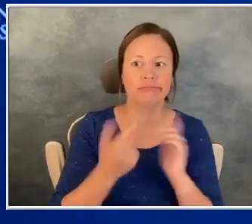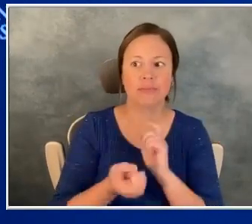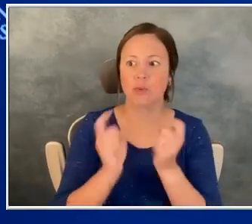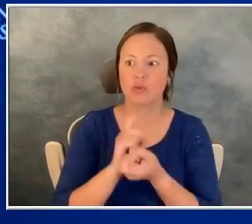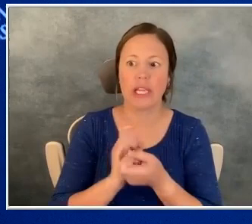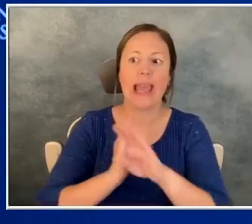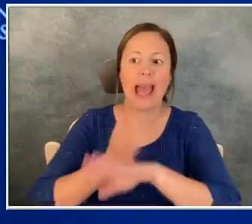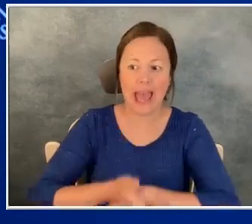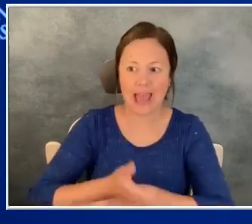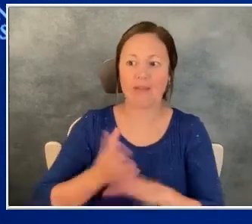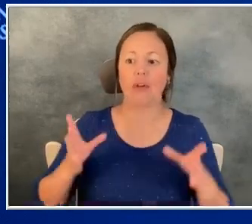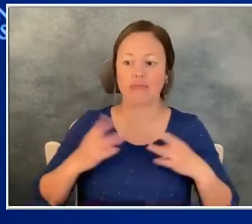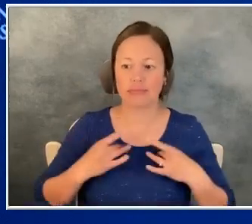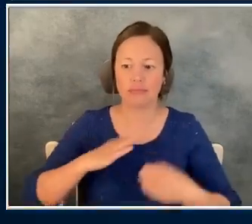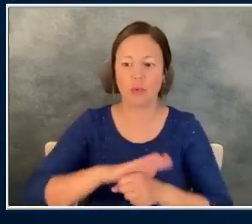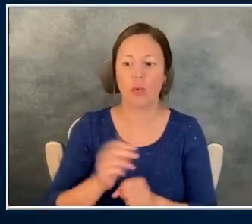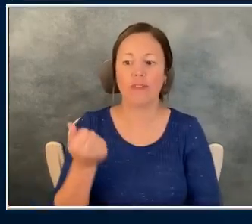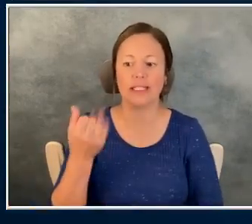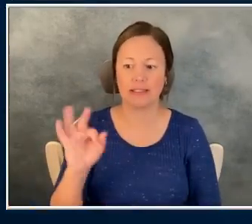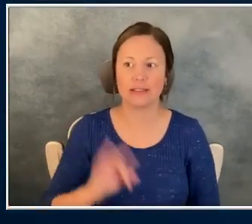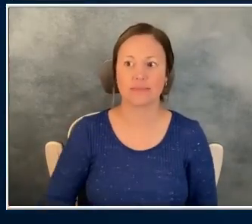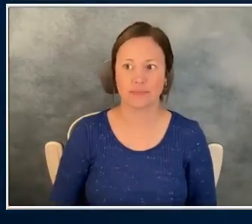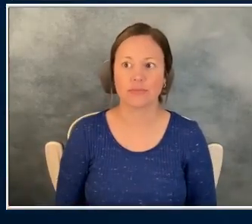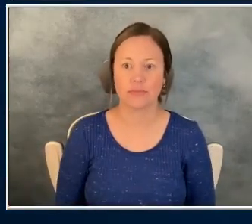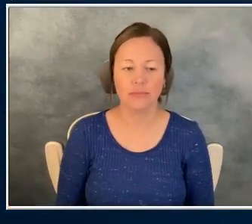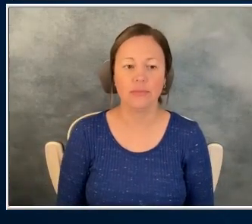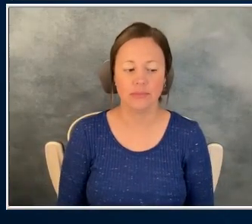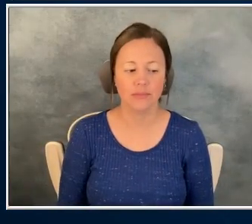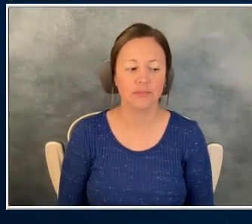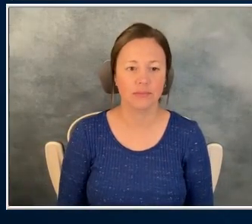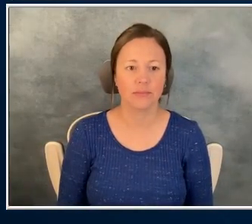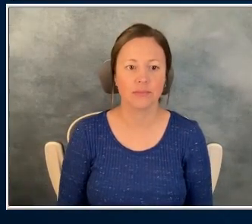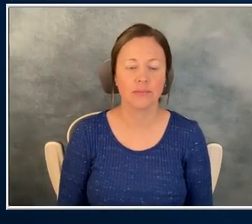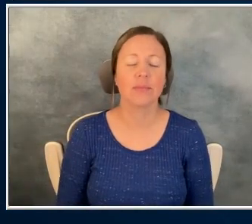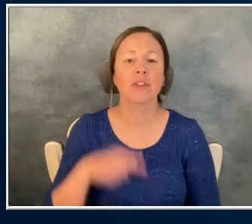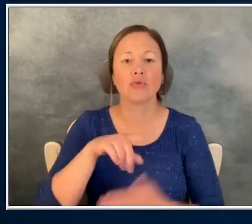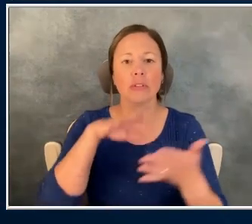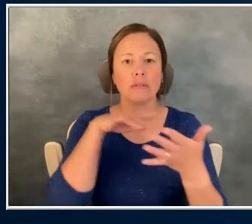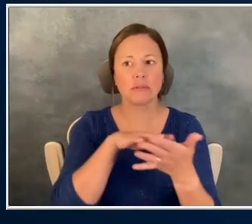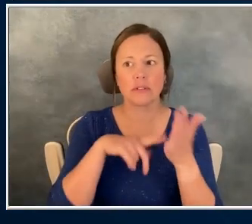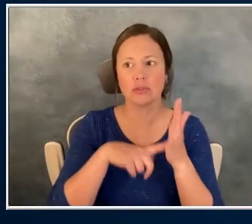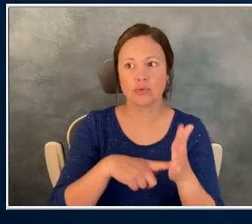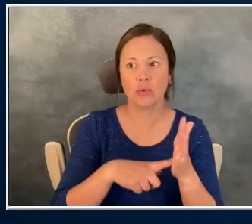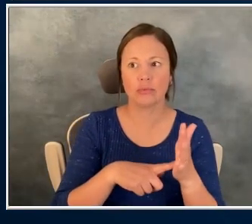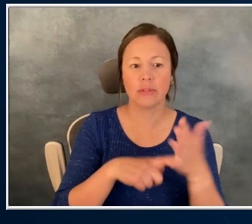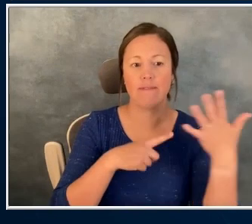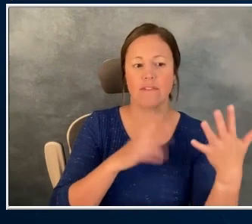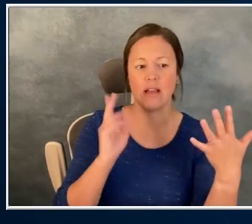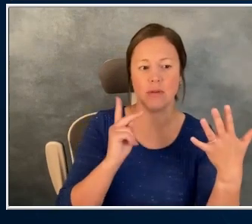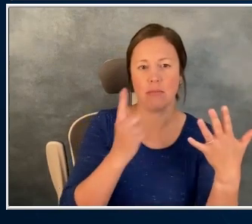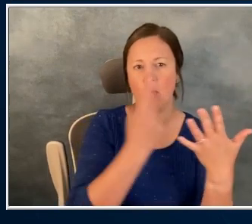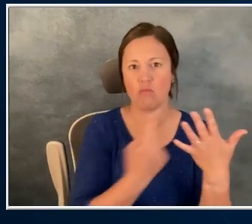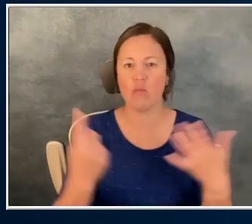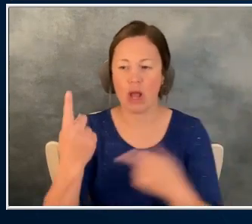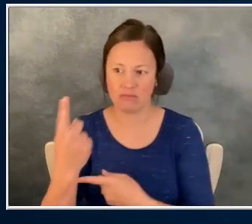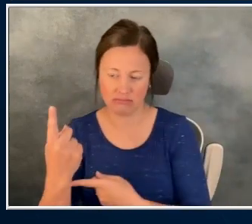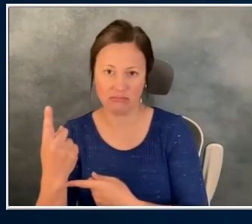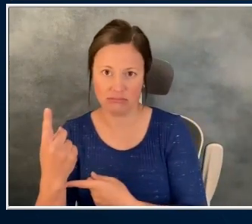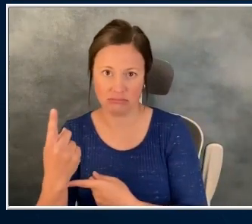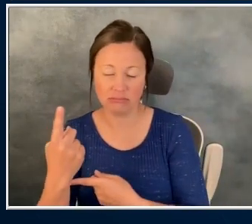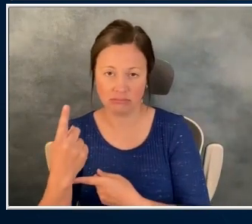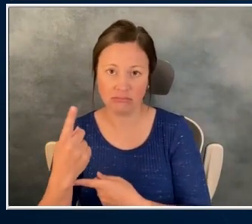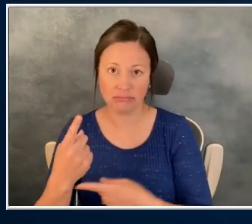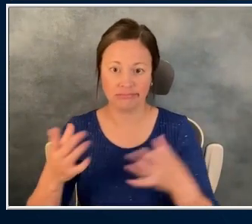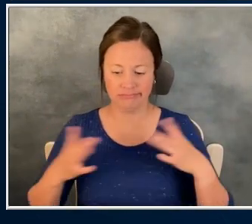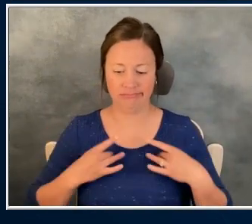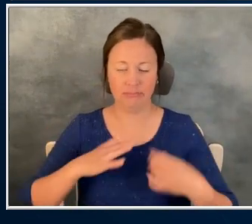COVID-19. So this study found one in five who were not vaccinated and got it have long COVID. Have they studied how many